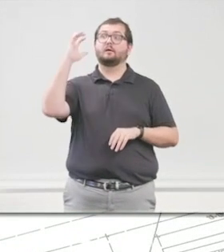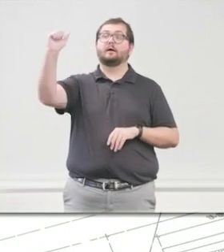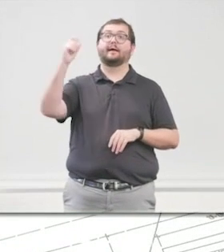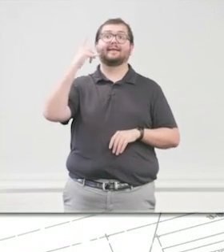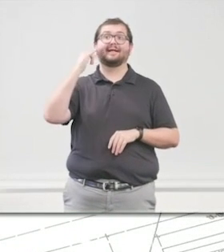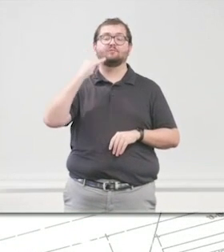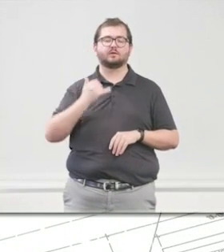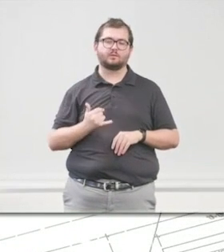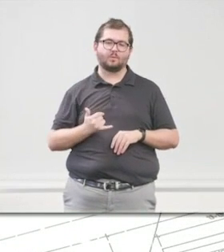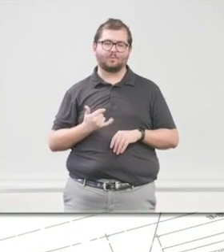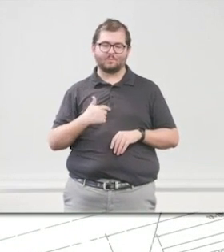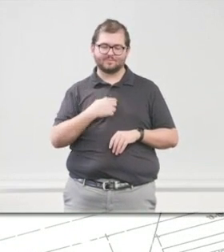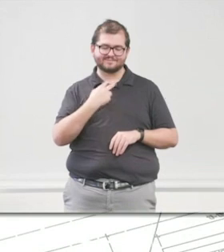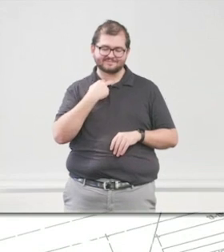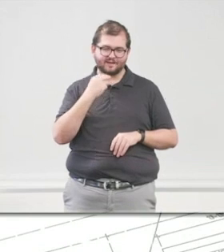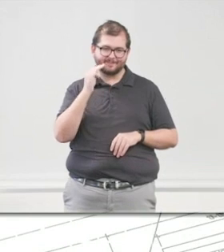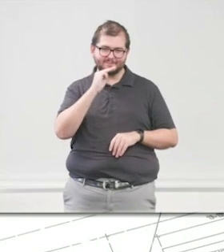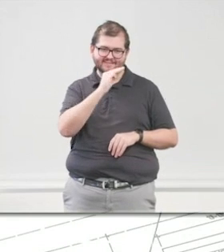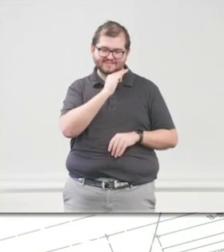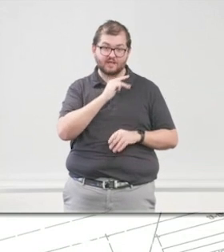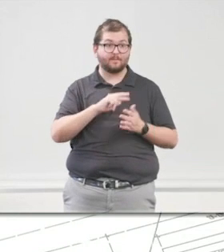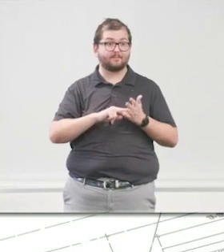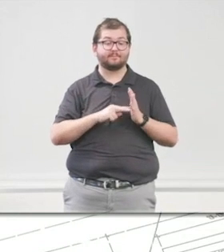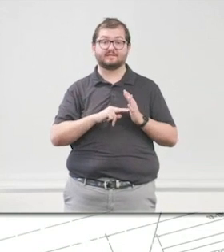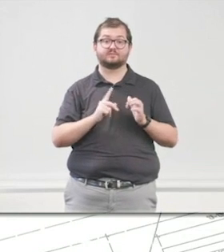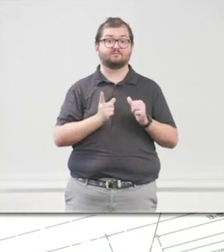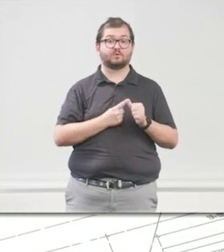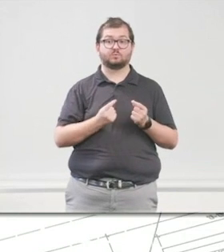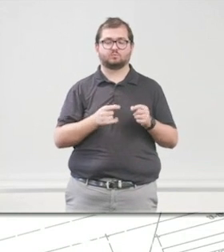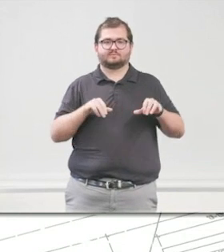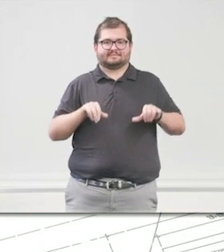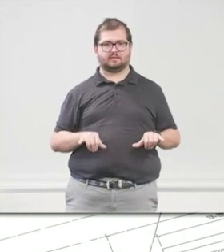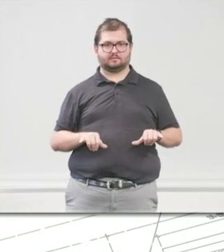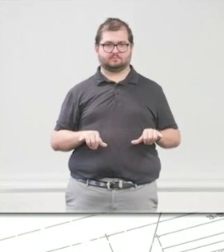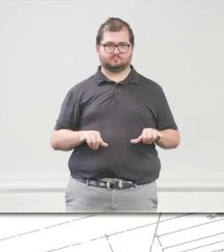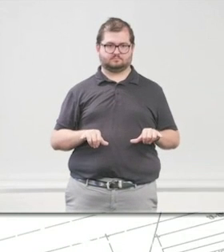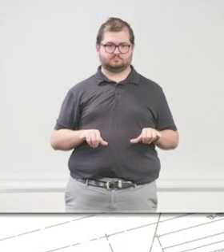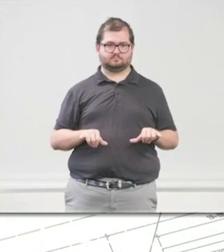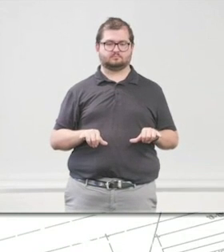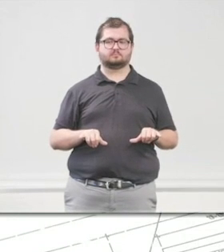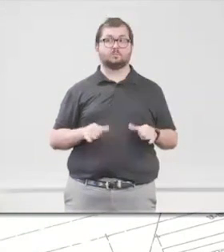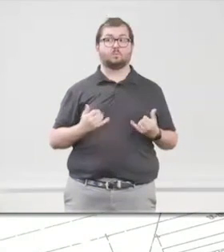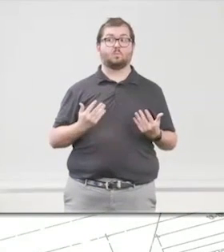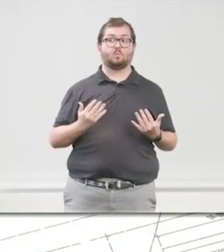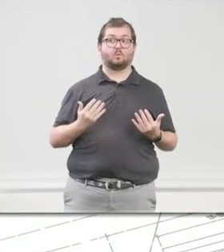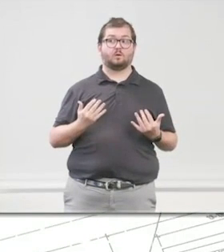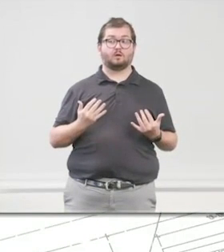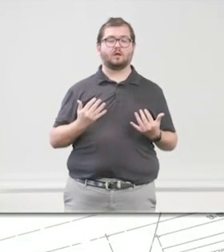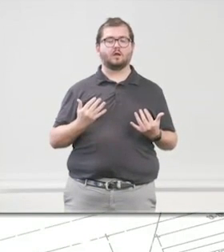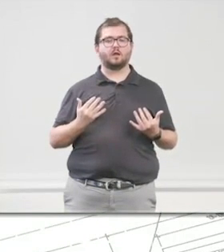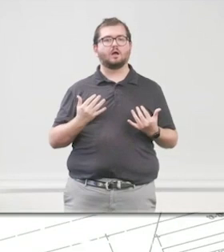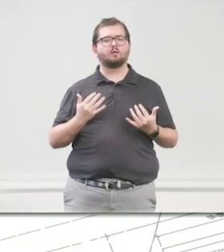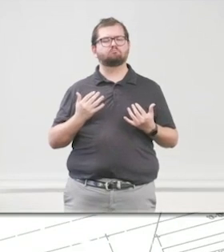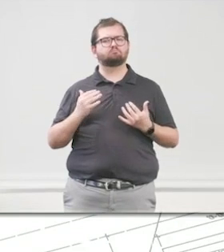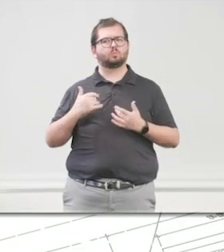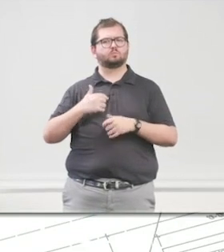stuck here in Mesa, Arizona. So the first default is to stay in place. And we have emergency shelter zones.